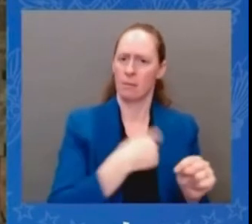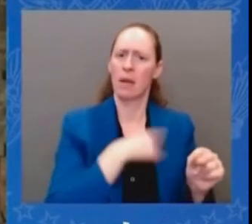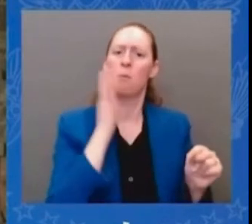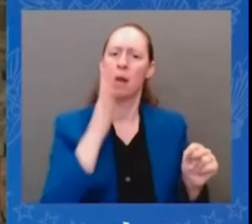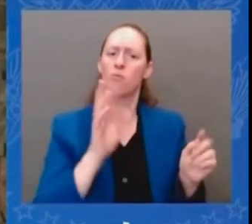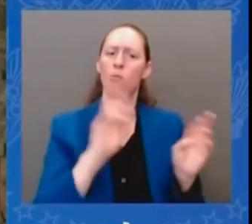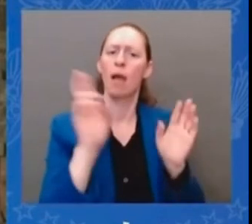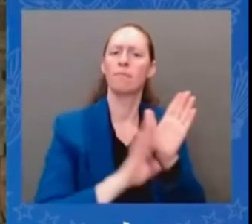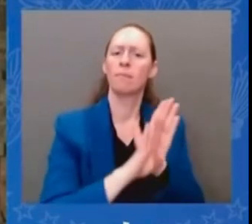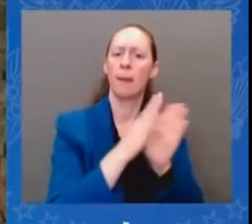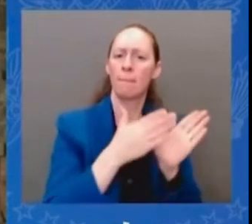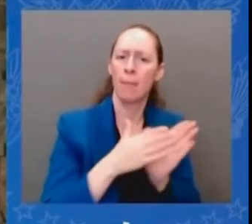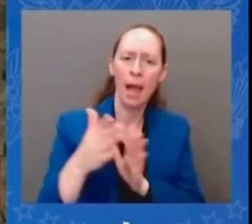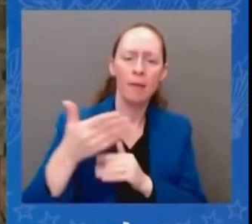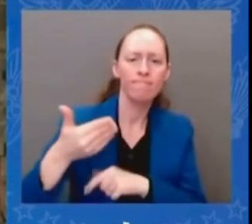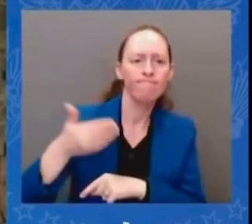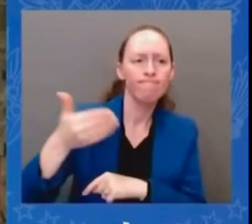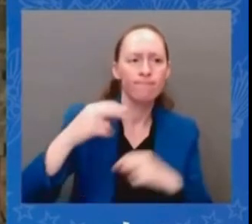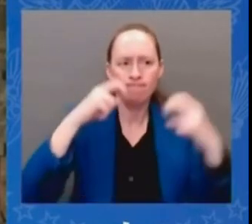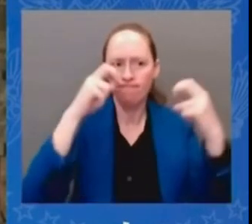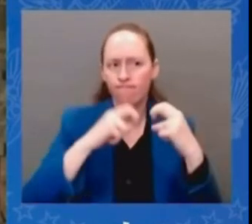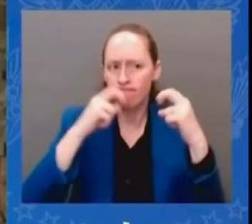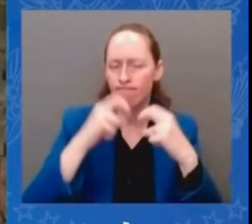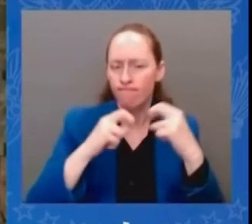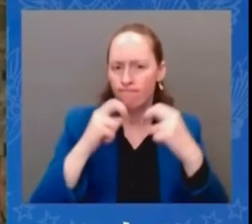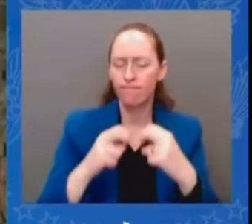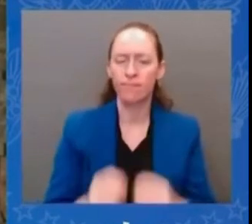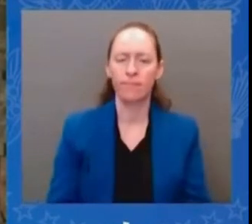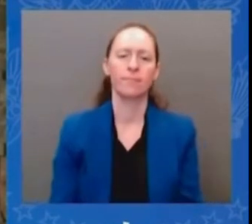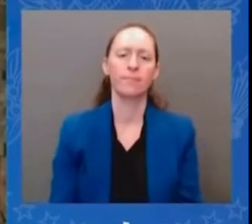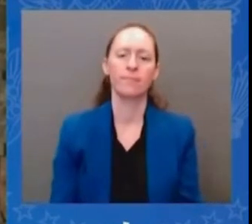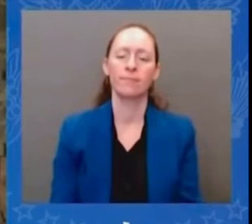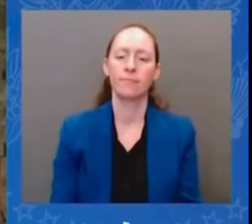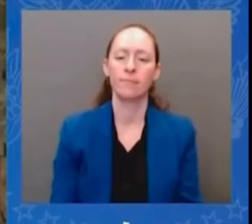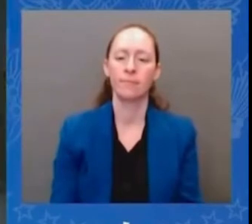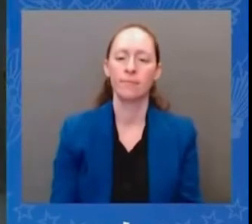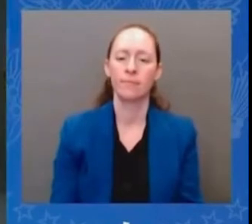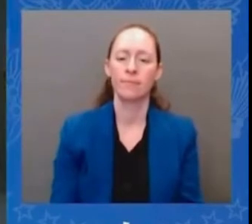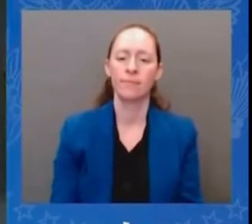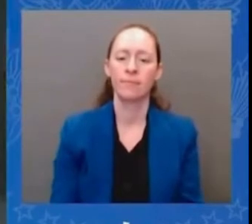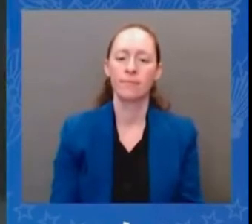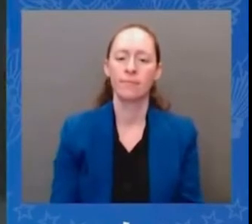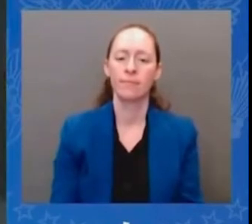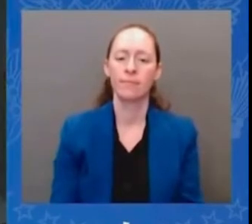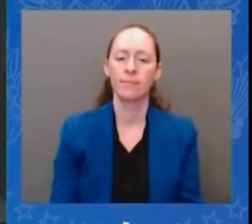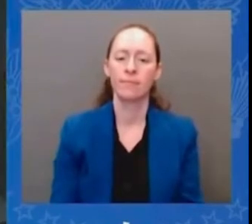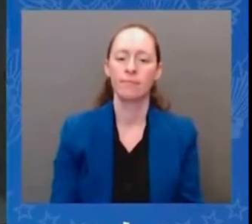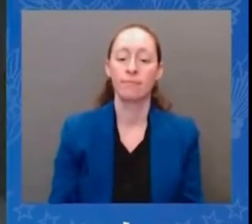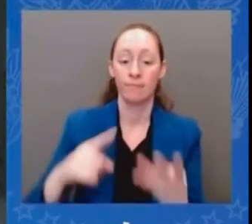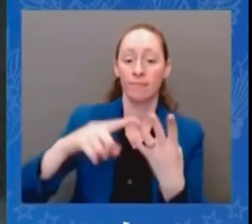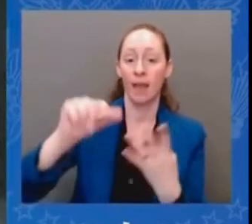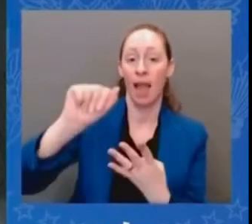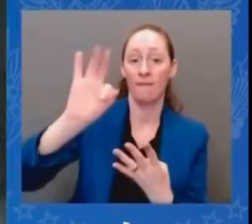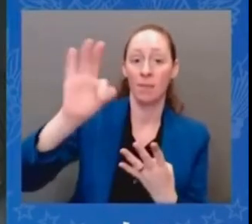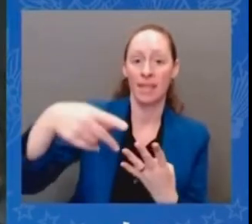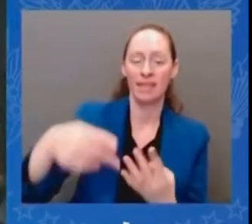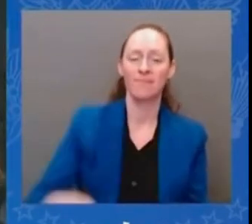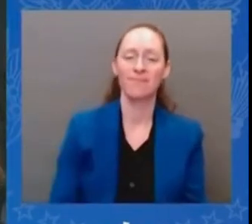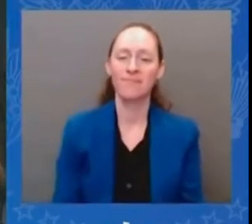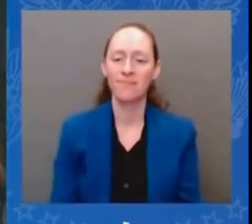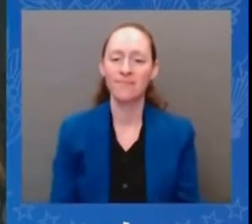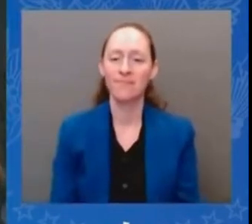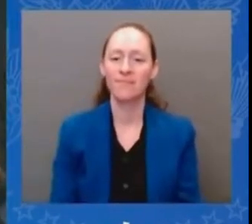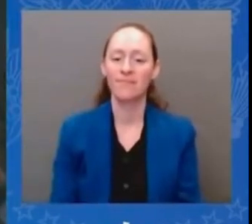thank you very much mr president extremely close um me i don't usually talk that loudly does the